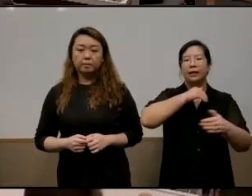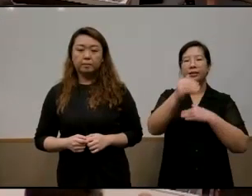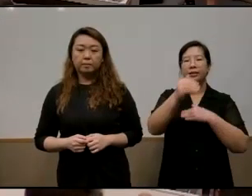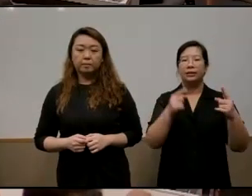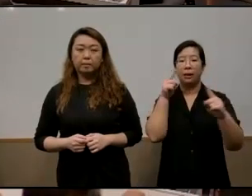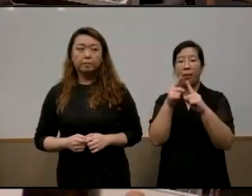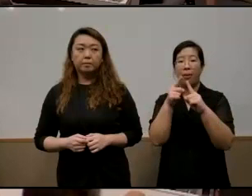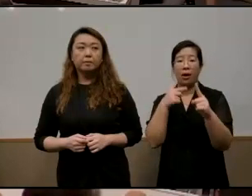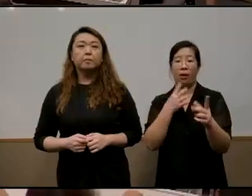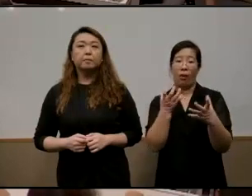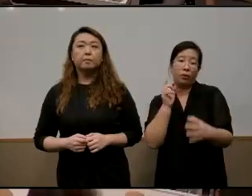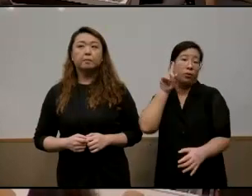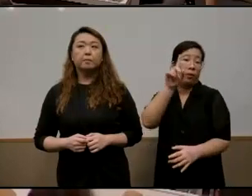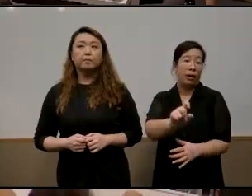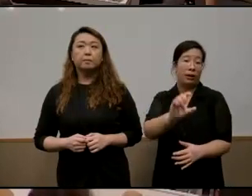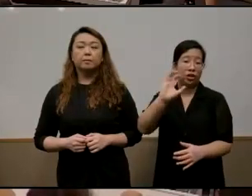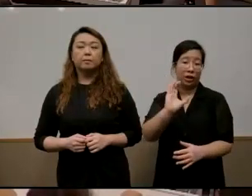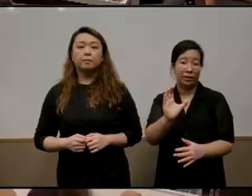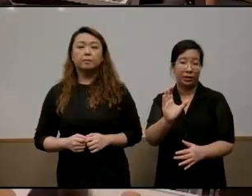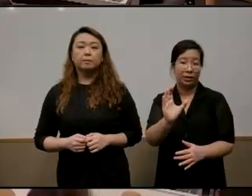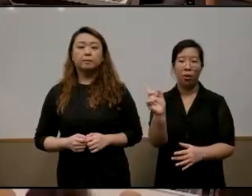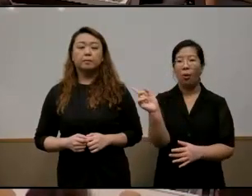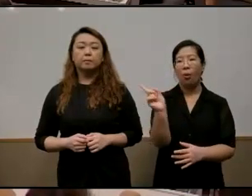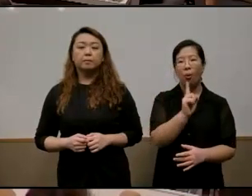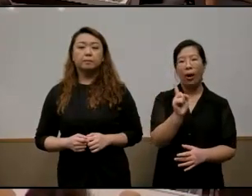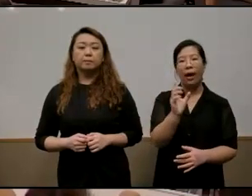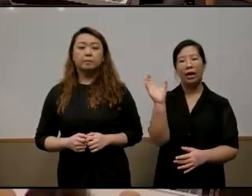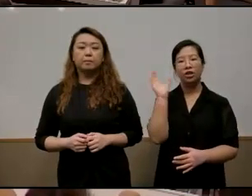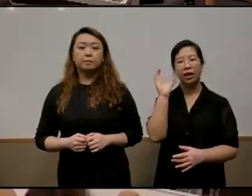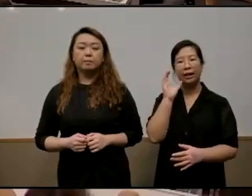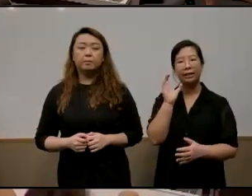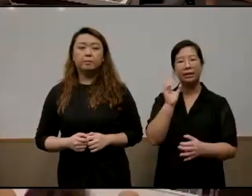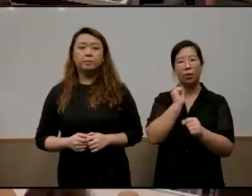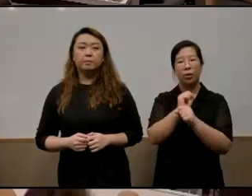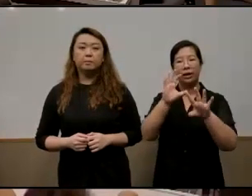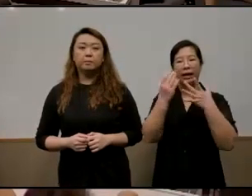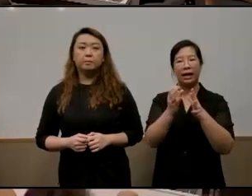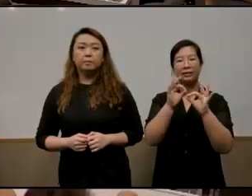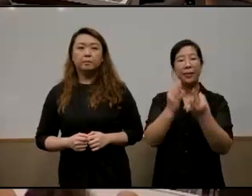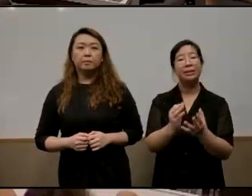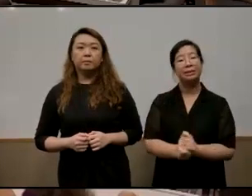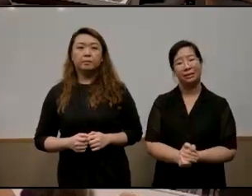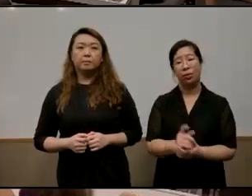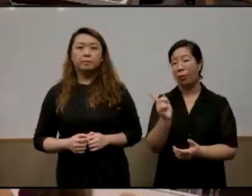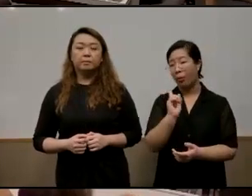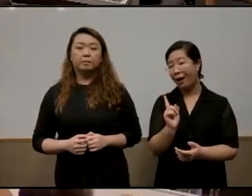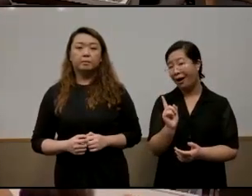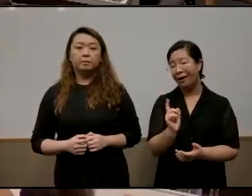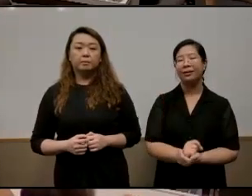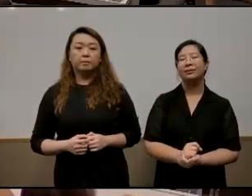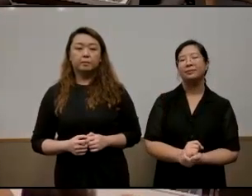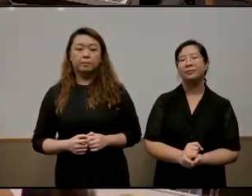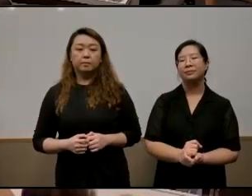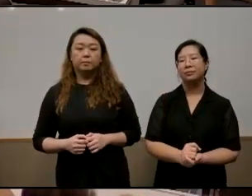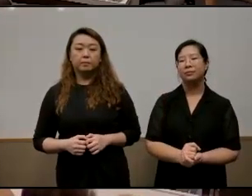question that i want to ask charlene is where are the chinese working class families in the study all right i've been uh